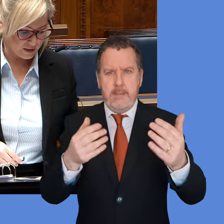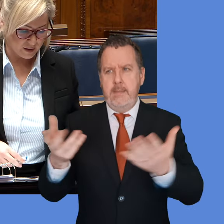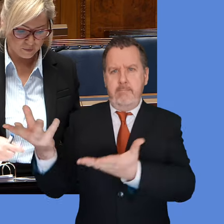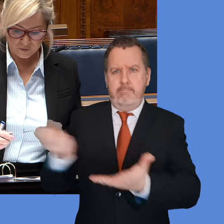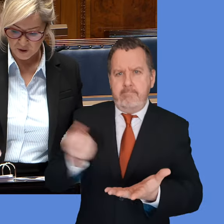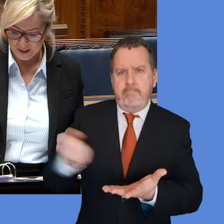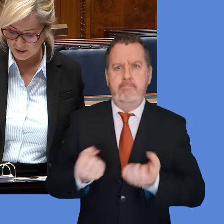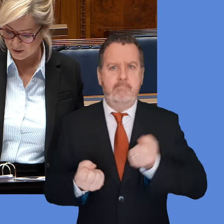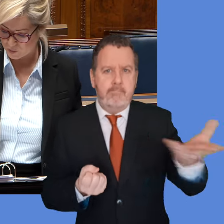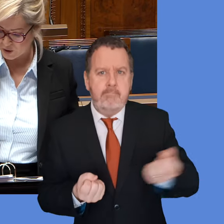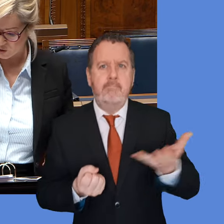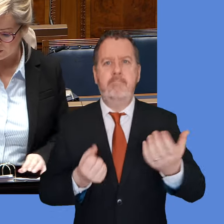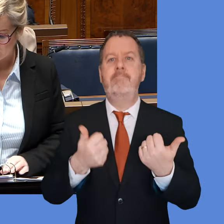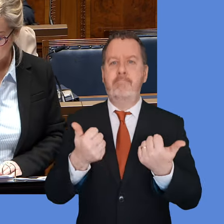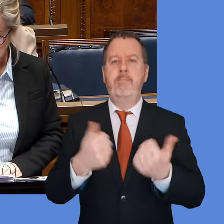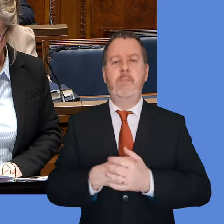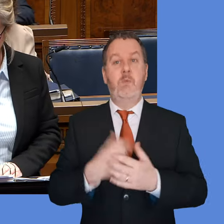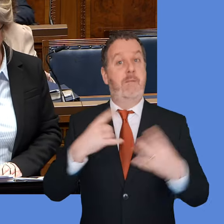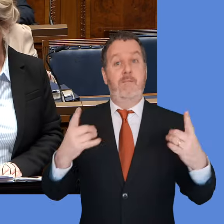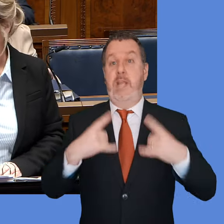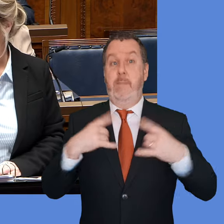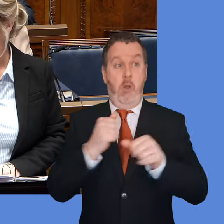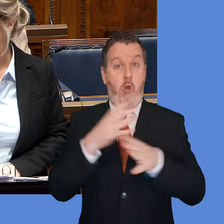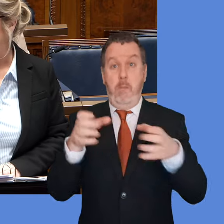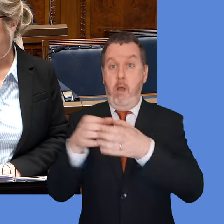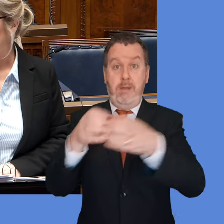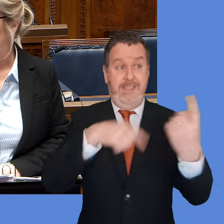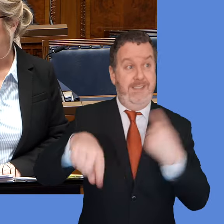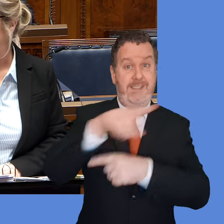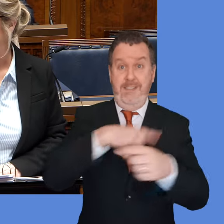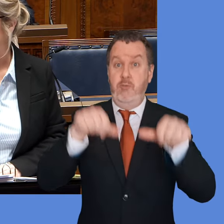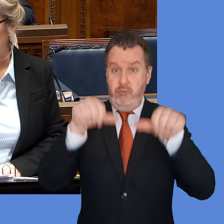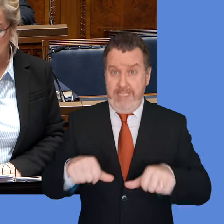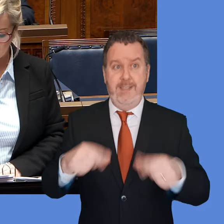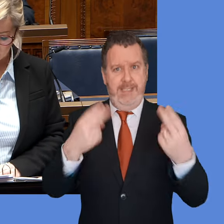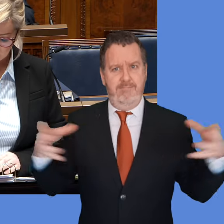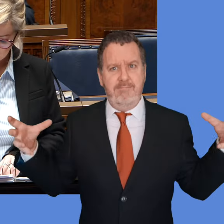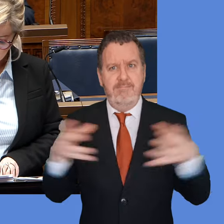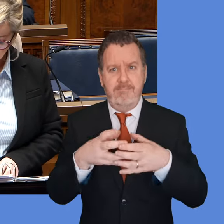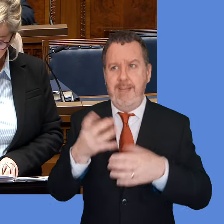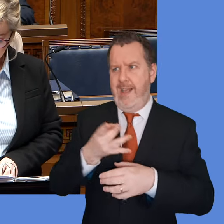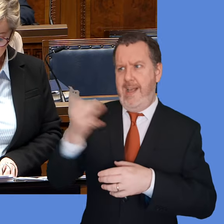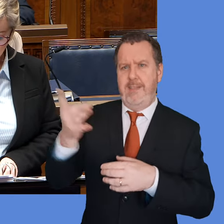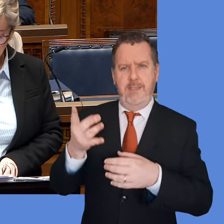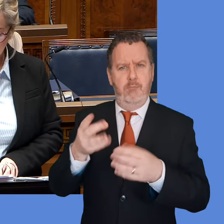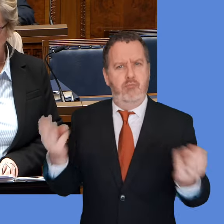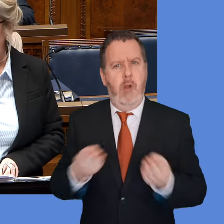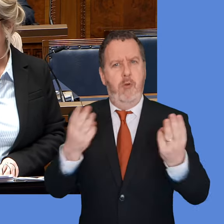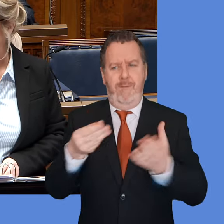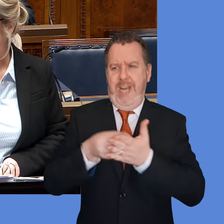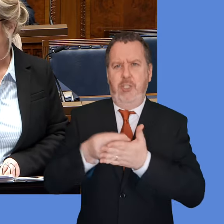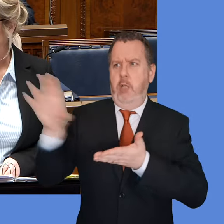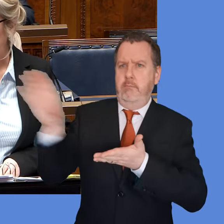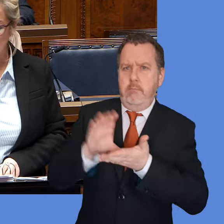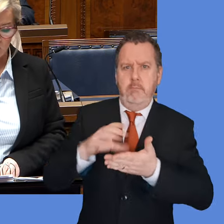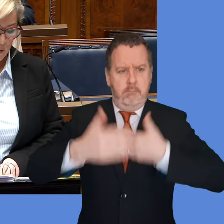identified that, and I'm very delighted that we enjoy cross-party support in terms of making the case for a proper financial arrangement here. That's an